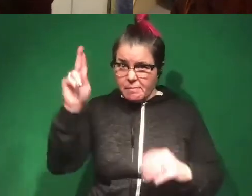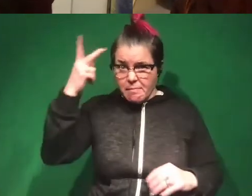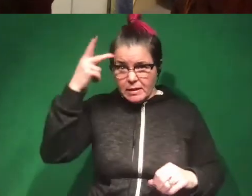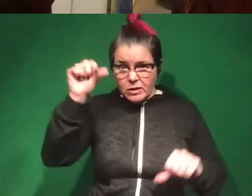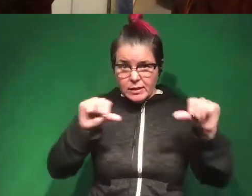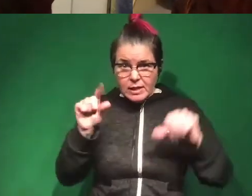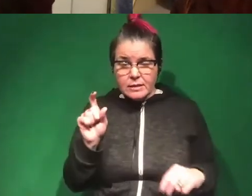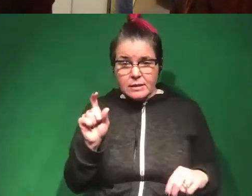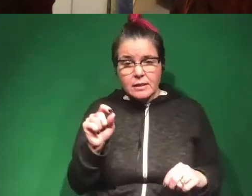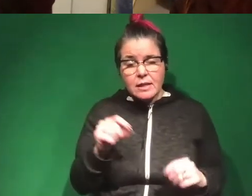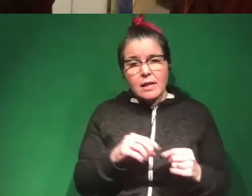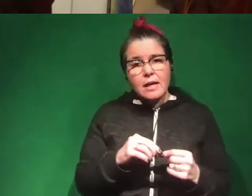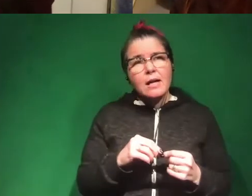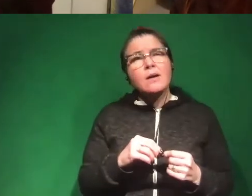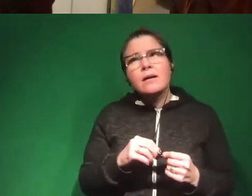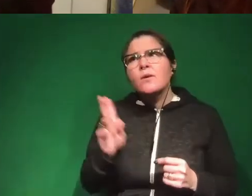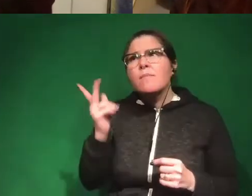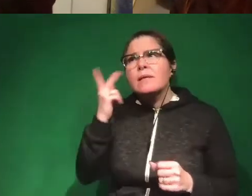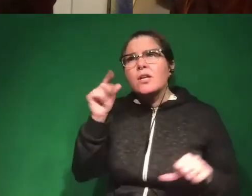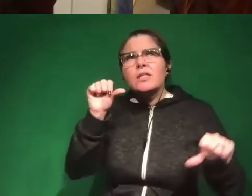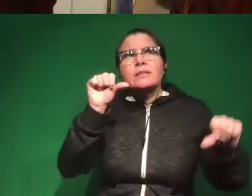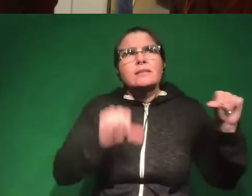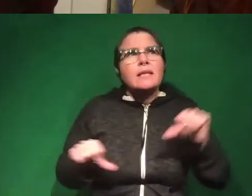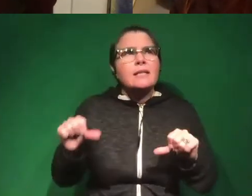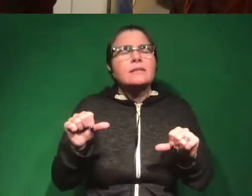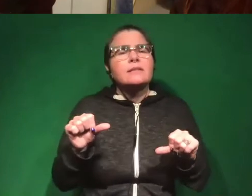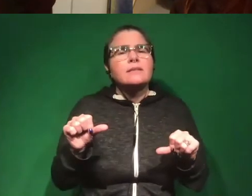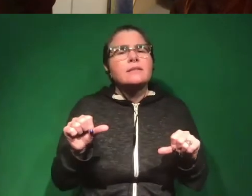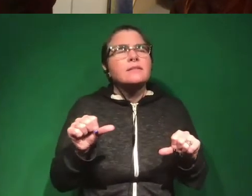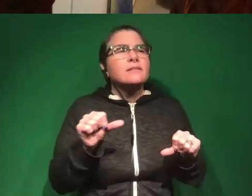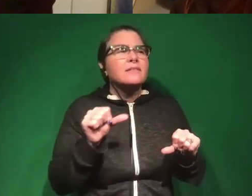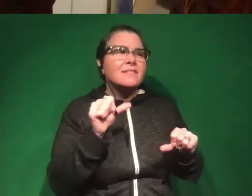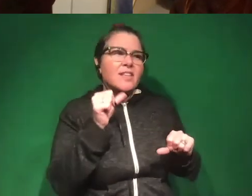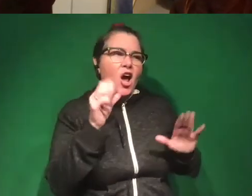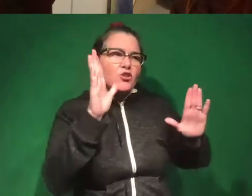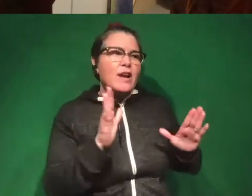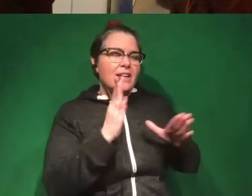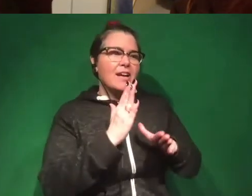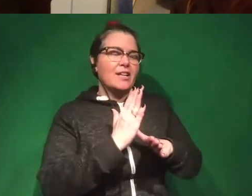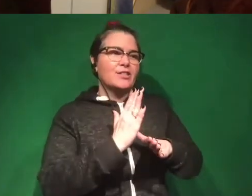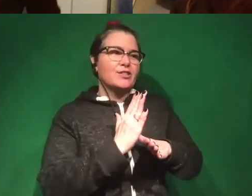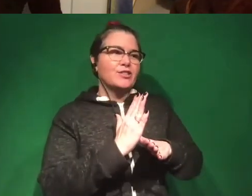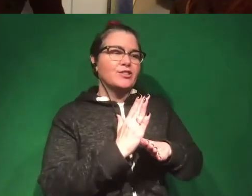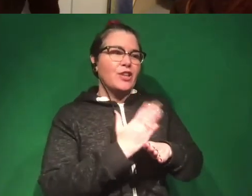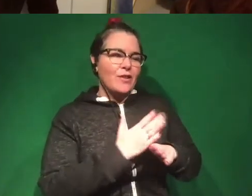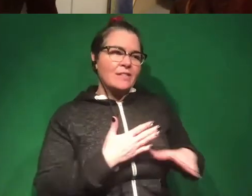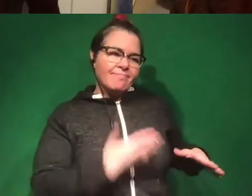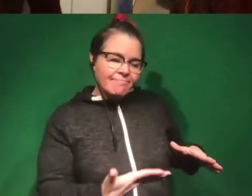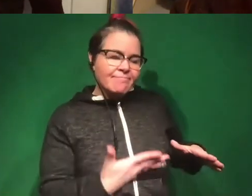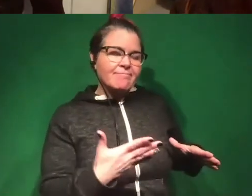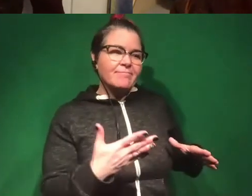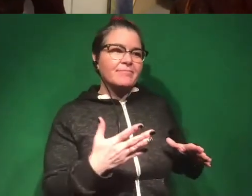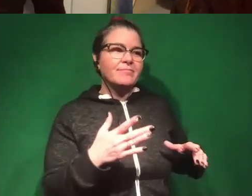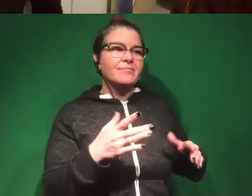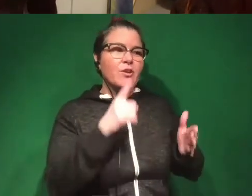let's see. I, political scientists are not, I'll say it, they're not great at sharing, uh, their research to non